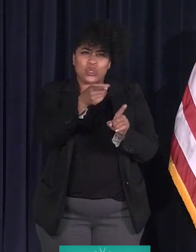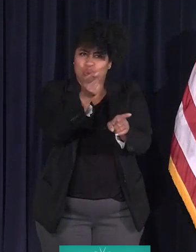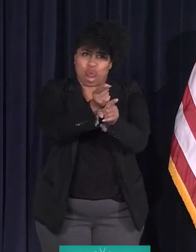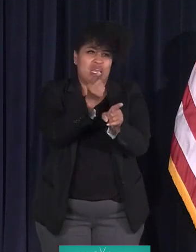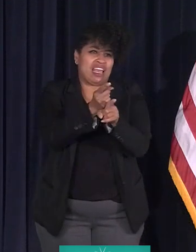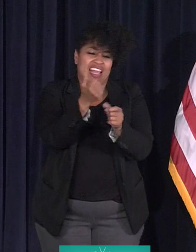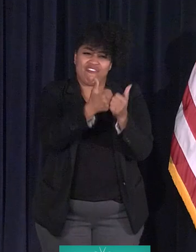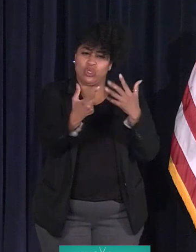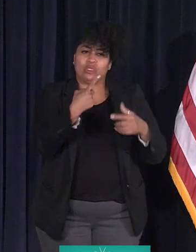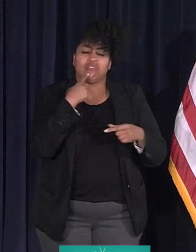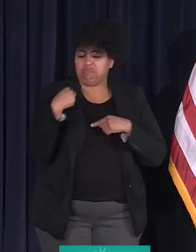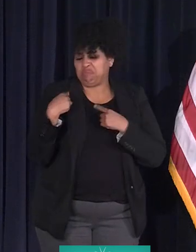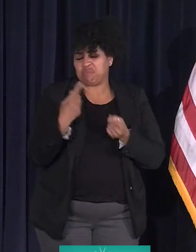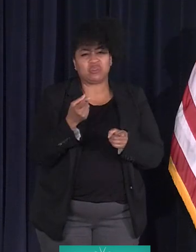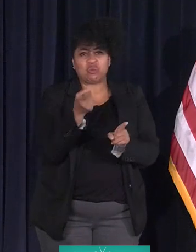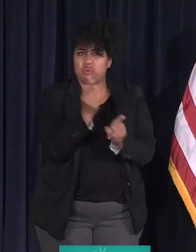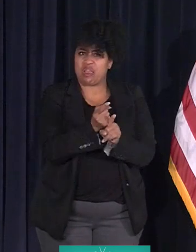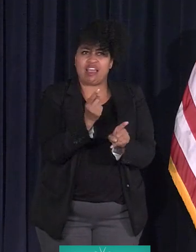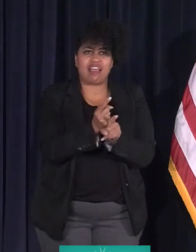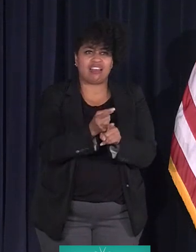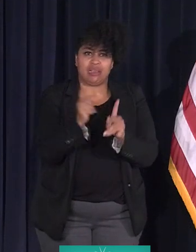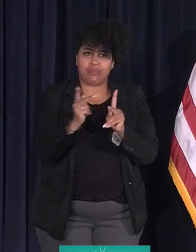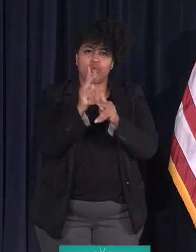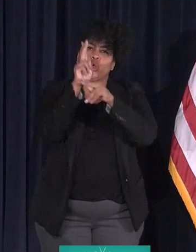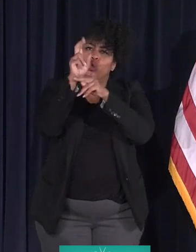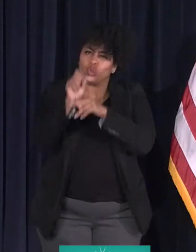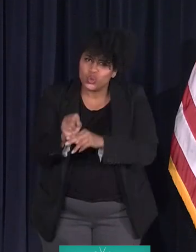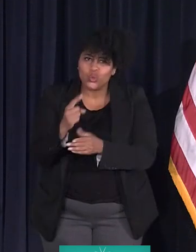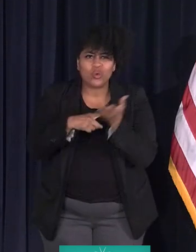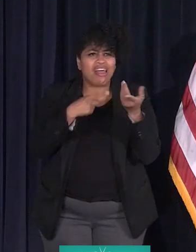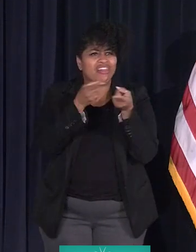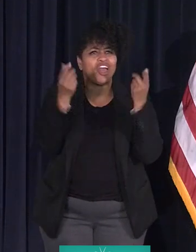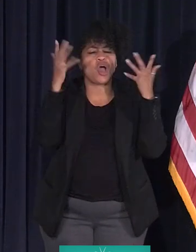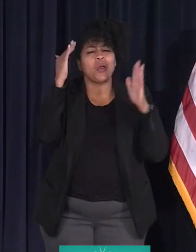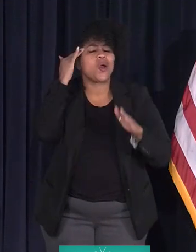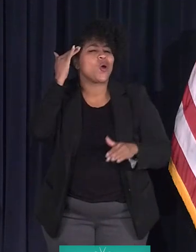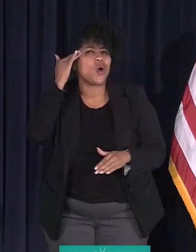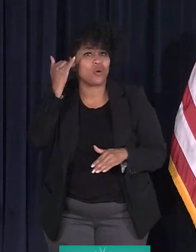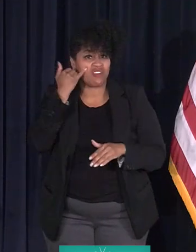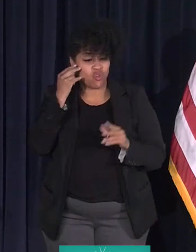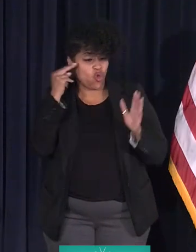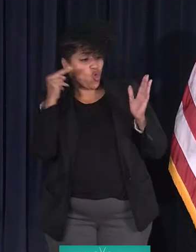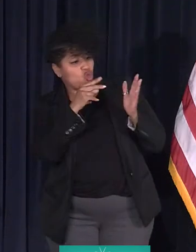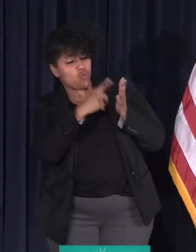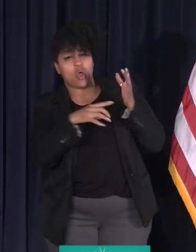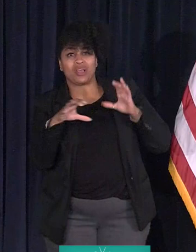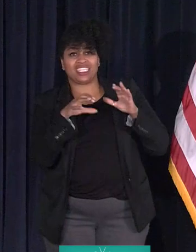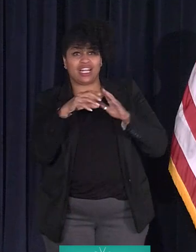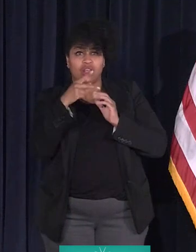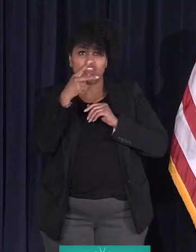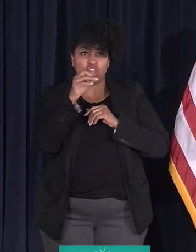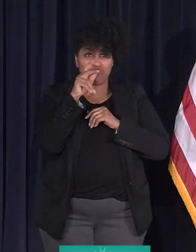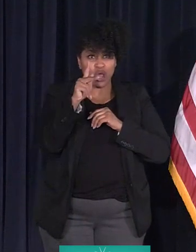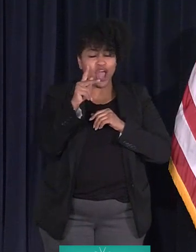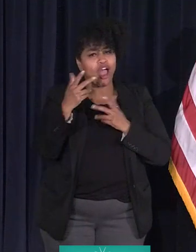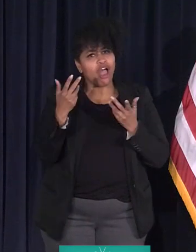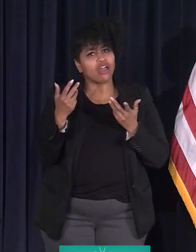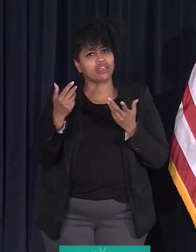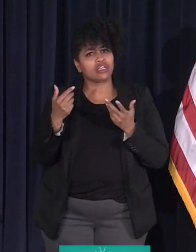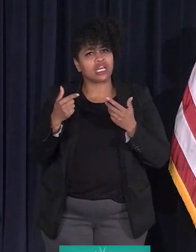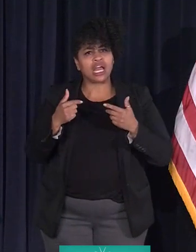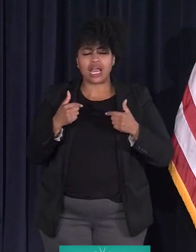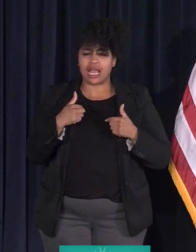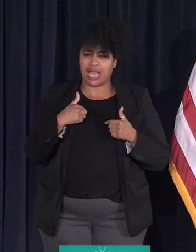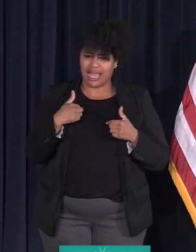get used to what they know. And if you look at what we've done in the parks, it took the position that